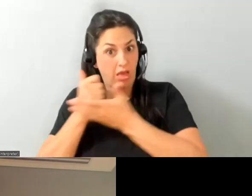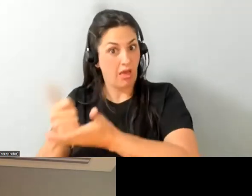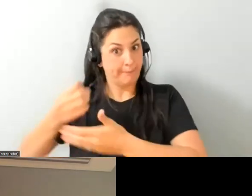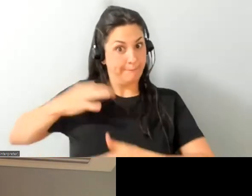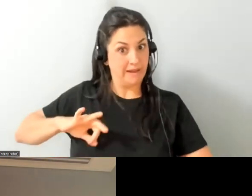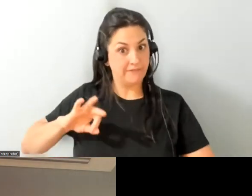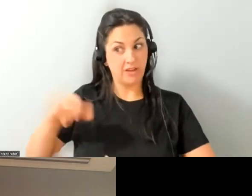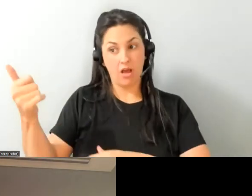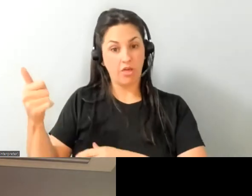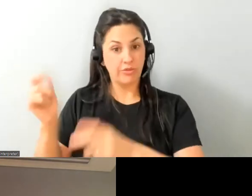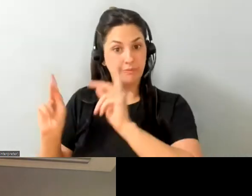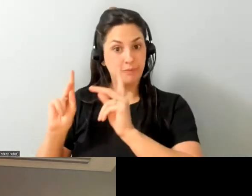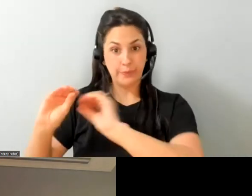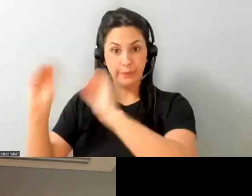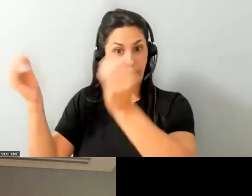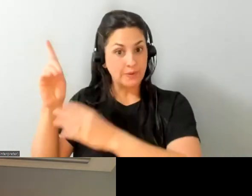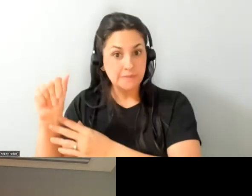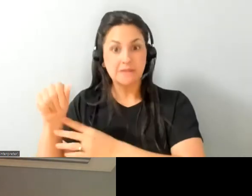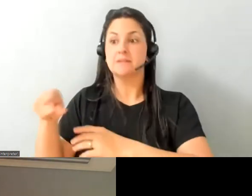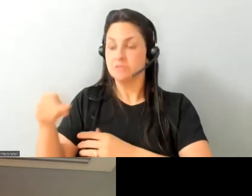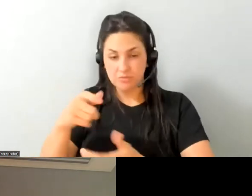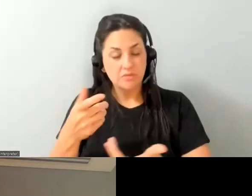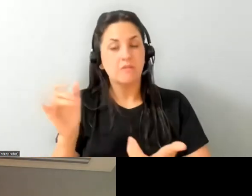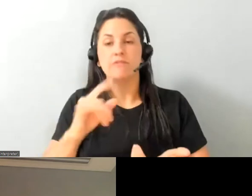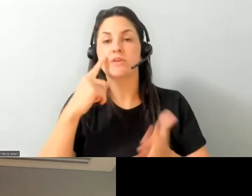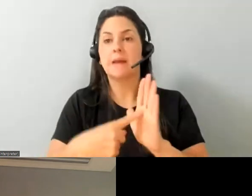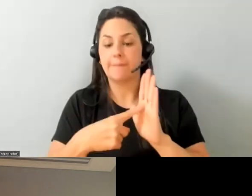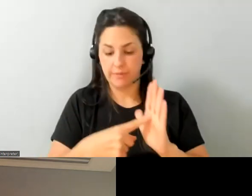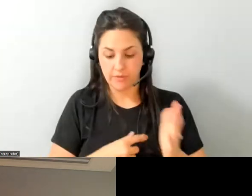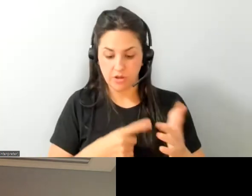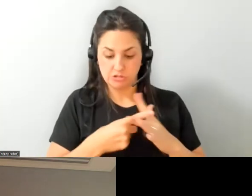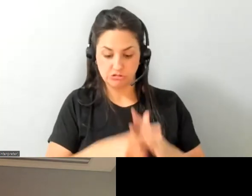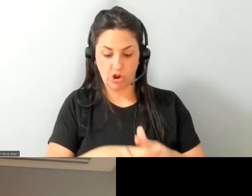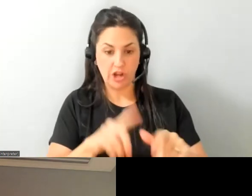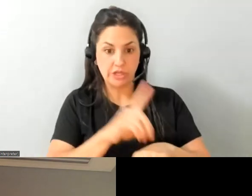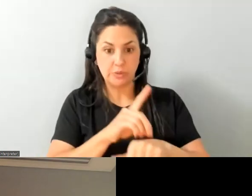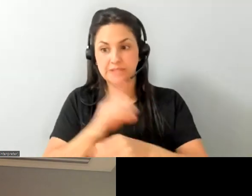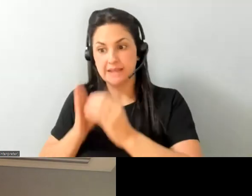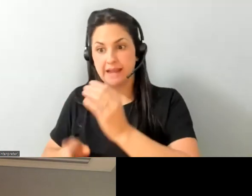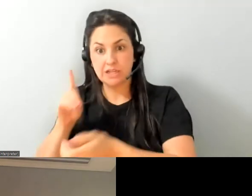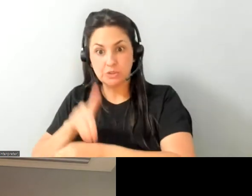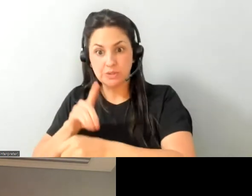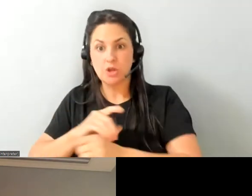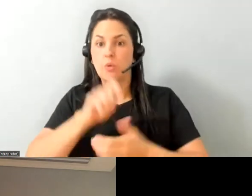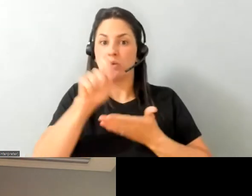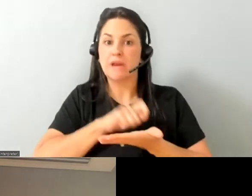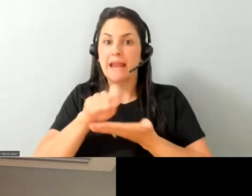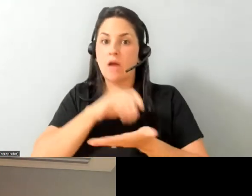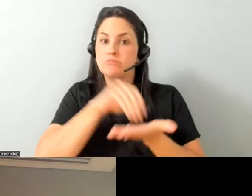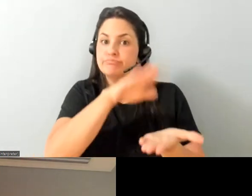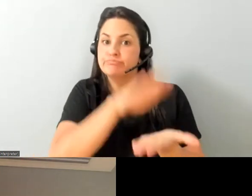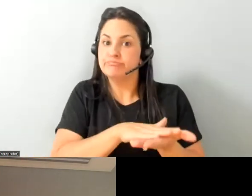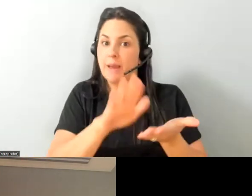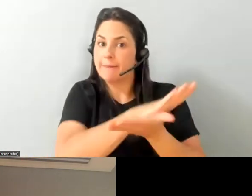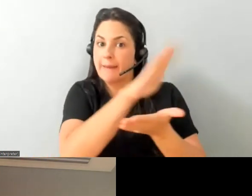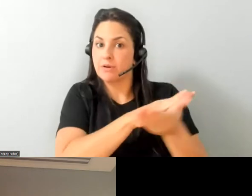we've had you know things where we've written out um starting duties and ending duties of someone's task and they've actually adapted this